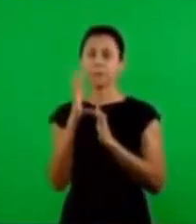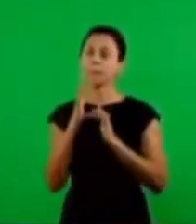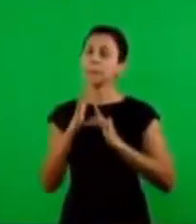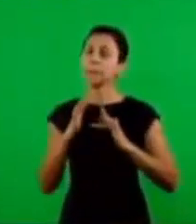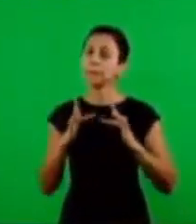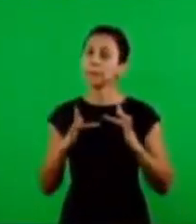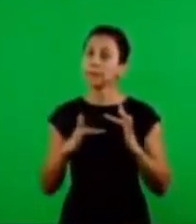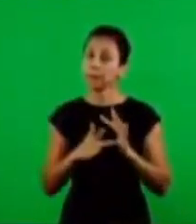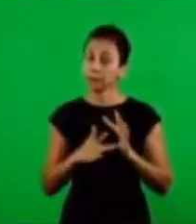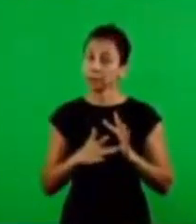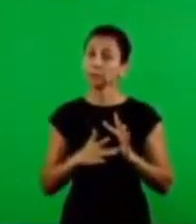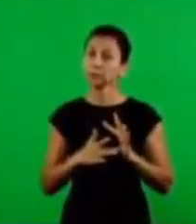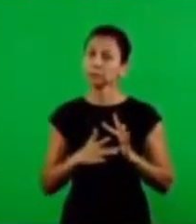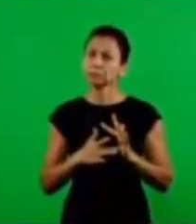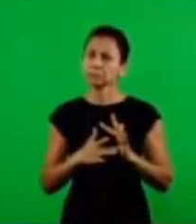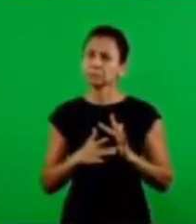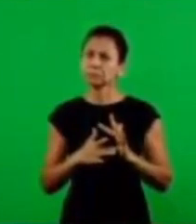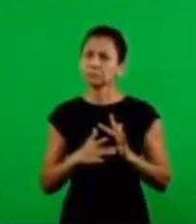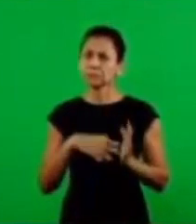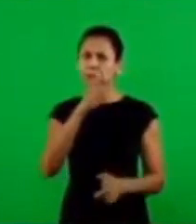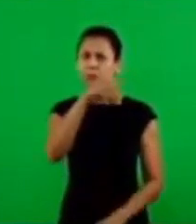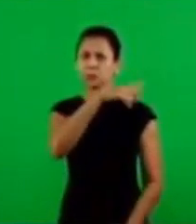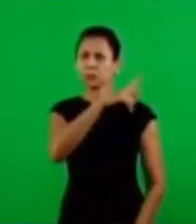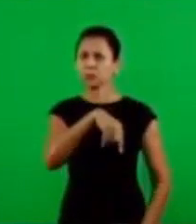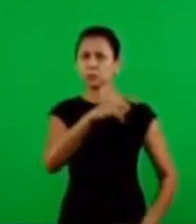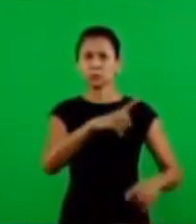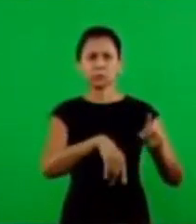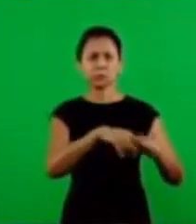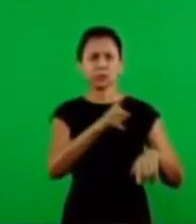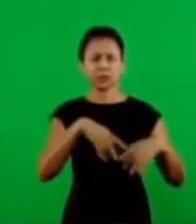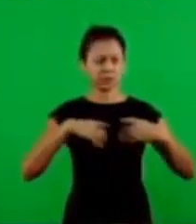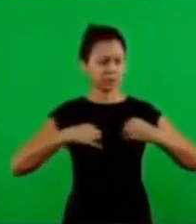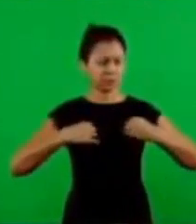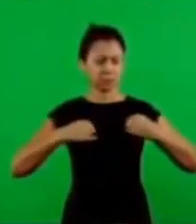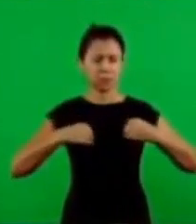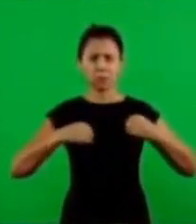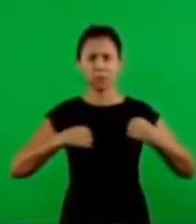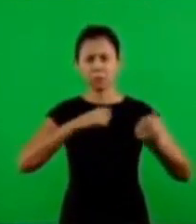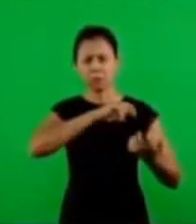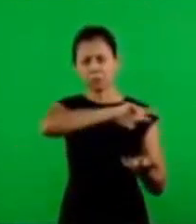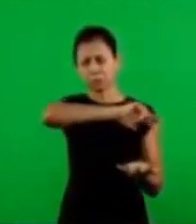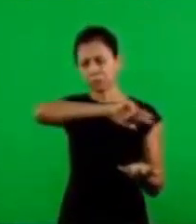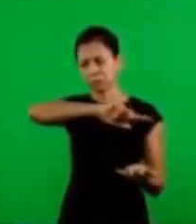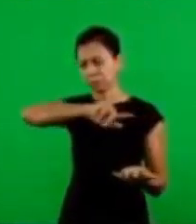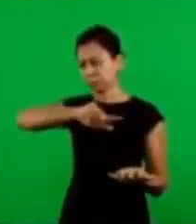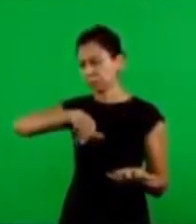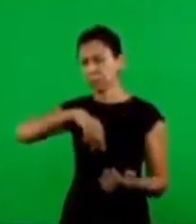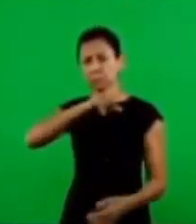the resurrection of Jesus canceled all this. The garments,